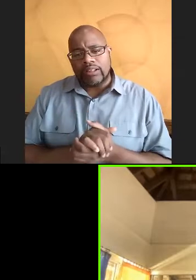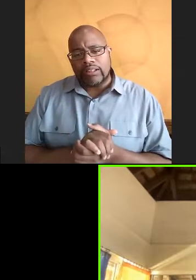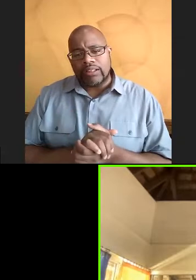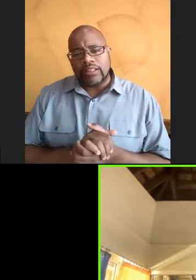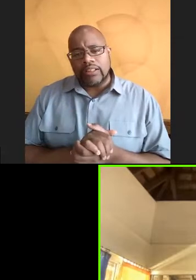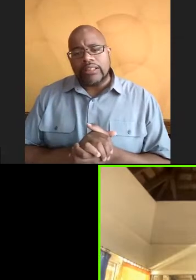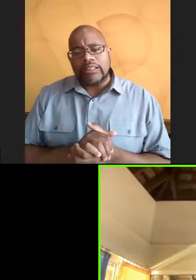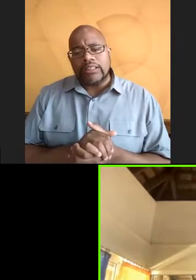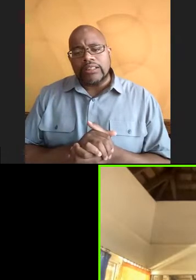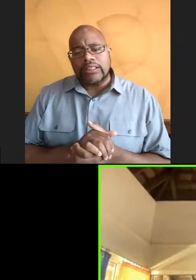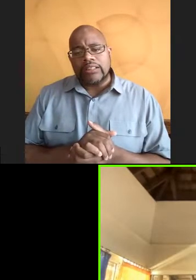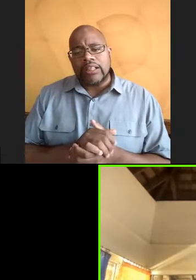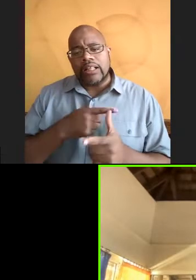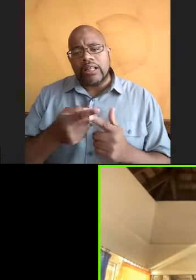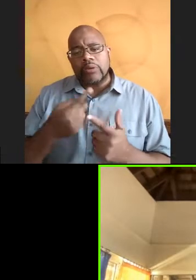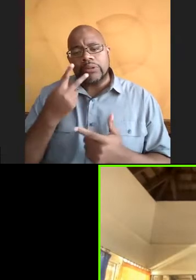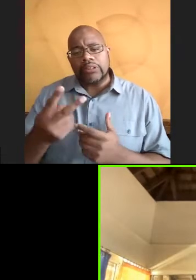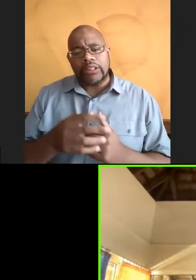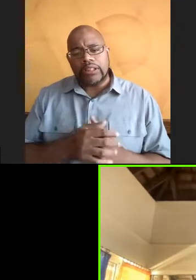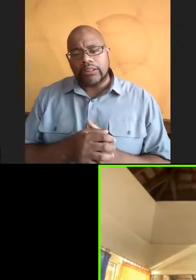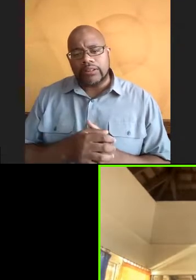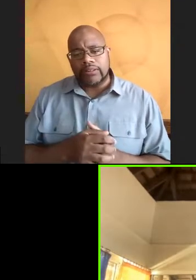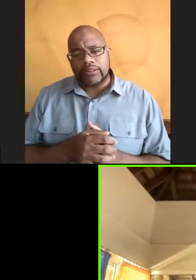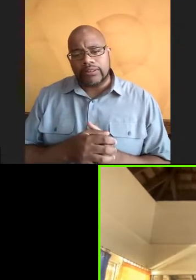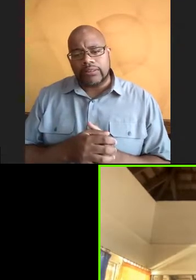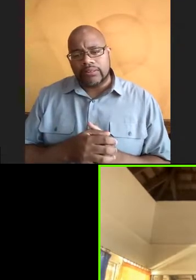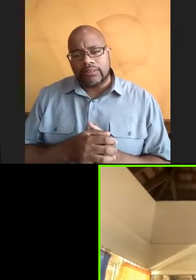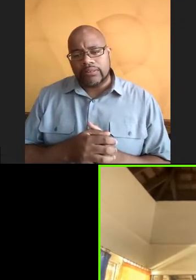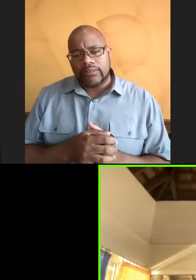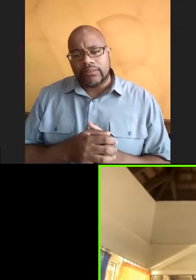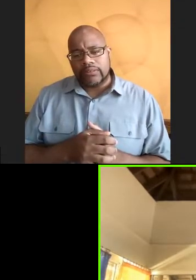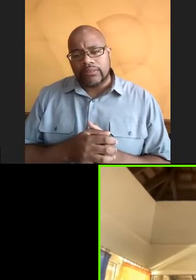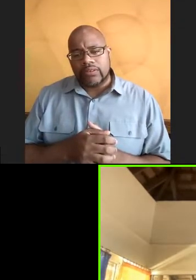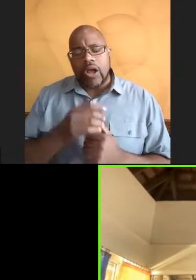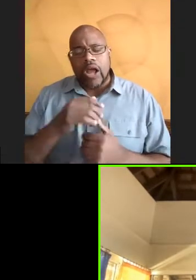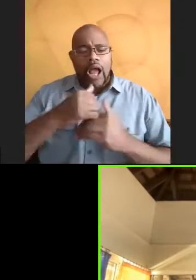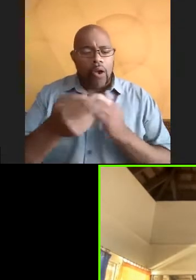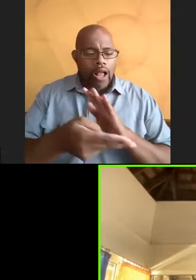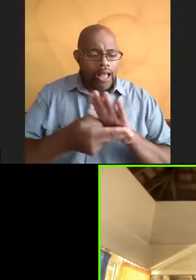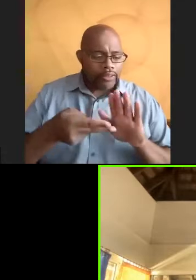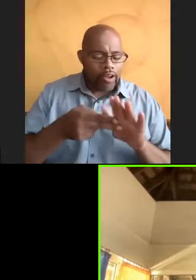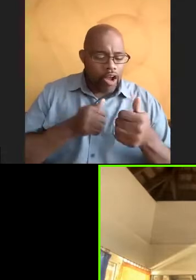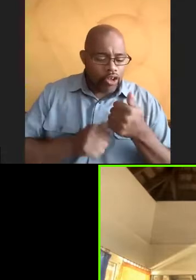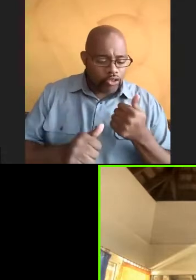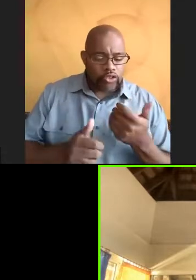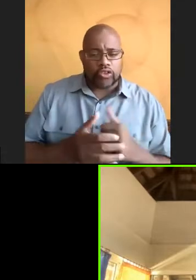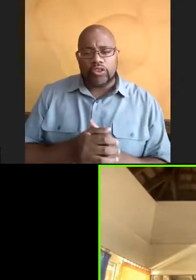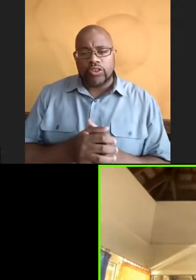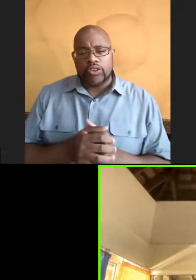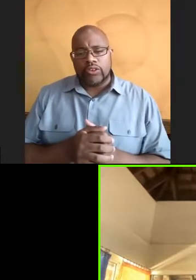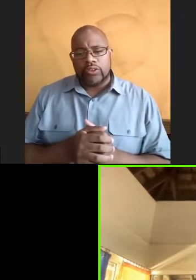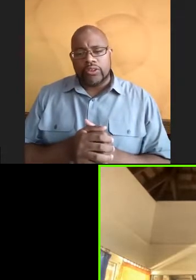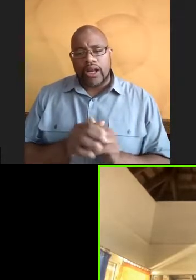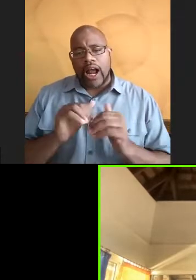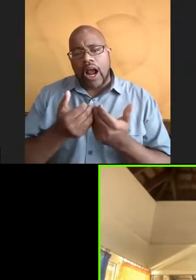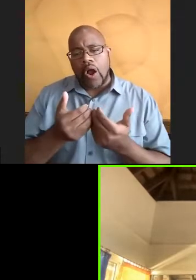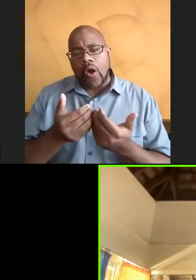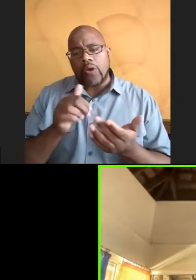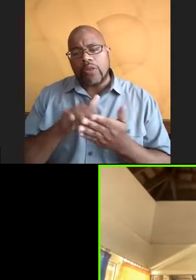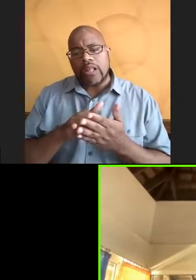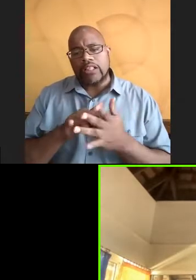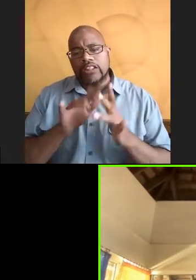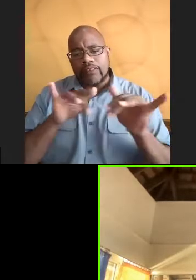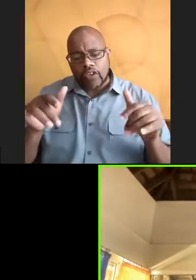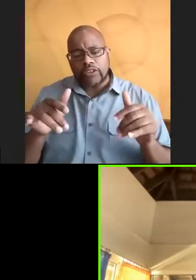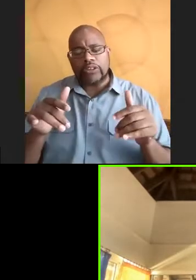then run some great species, which are more complicated than others. know, it's going to be different rates and how herbivory structures